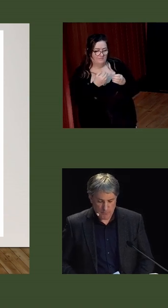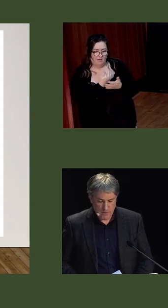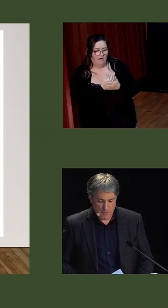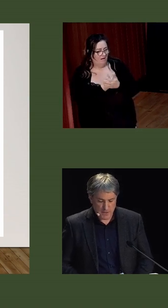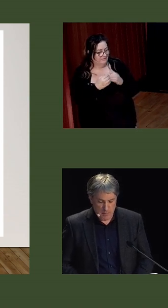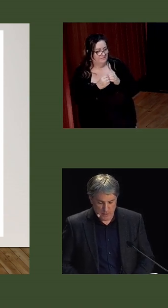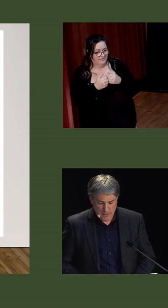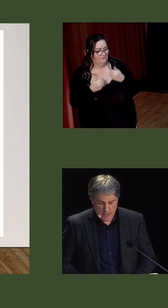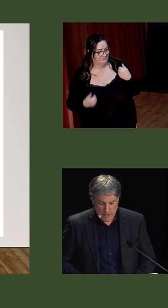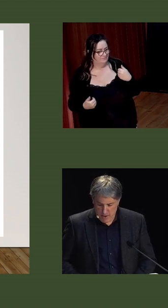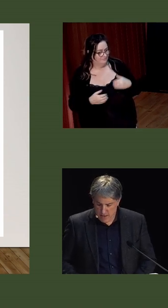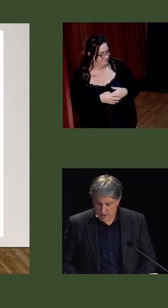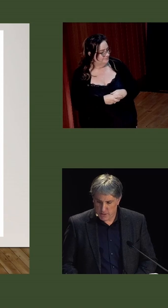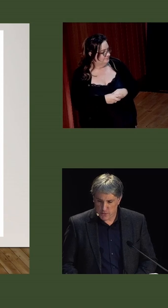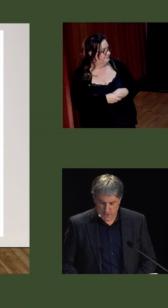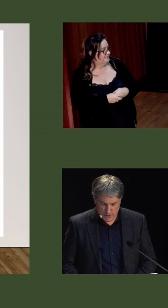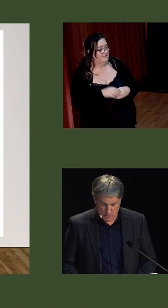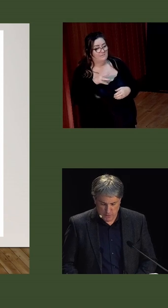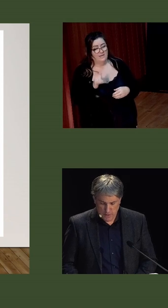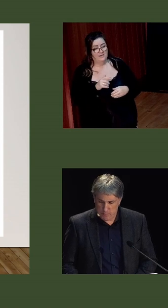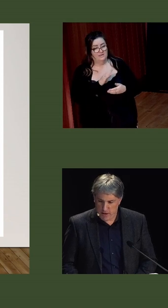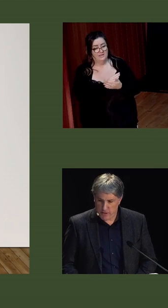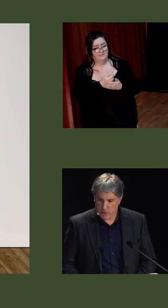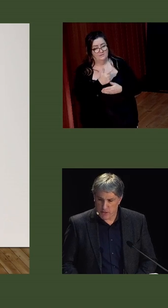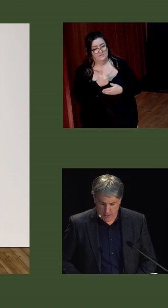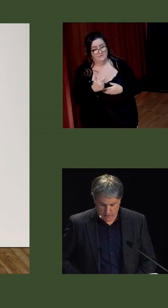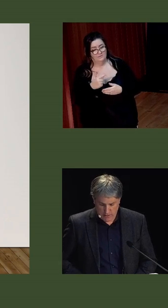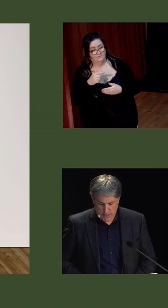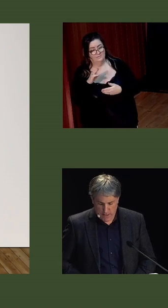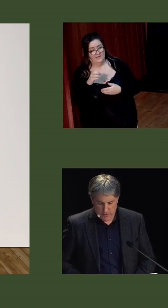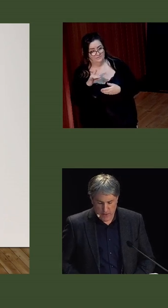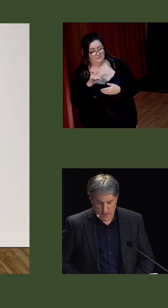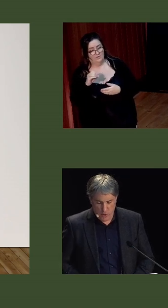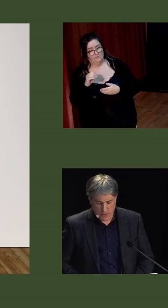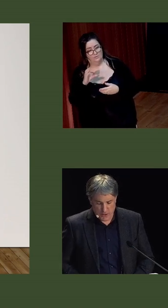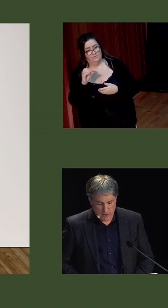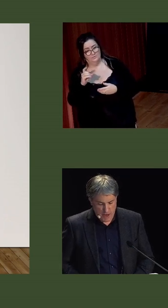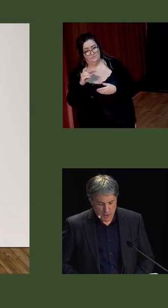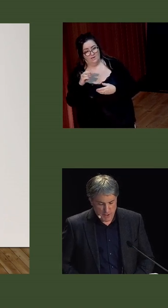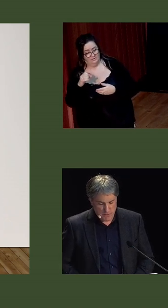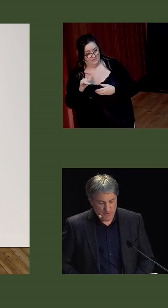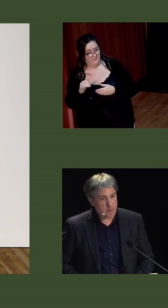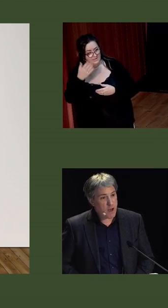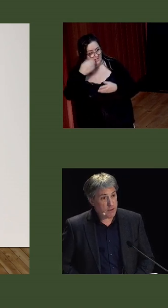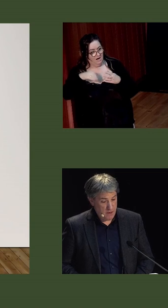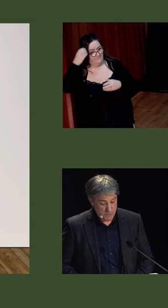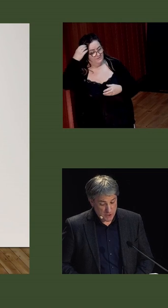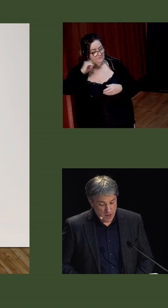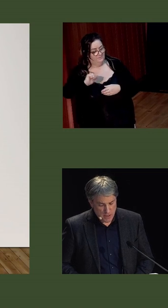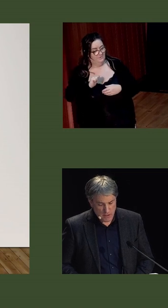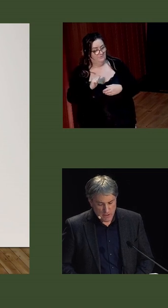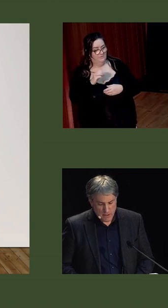For example, in May 1922, Patrick O'Donnell, then coadjutor Archbishop of